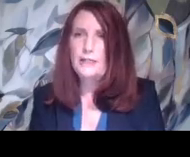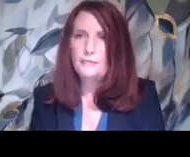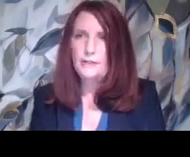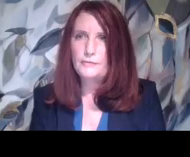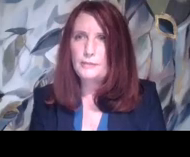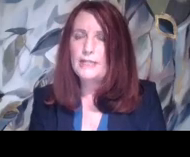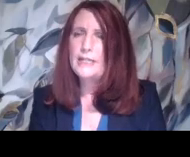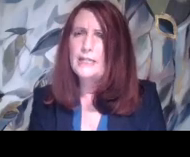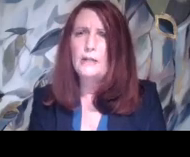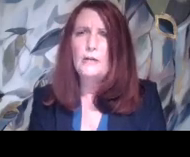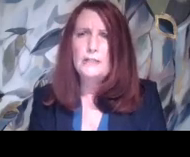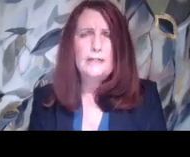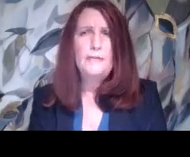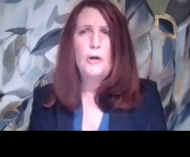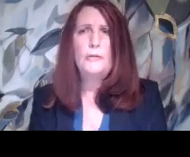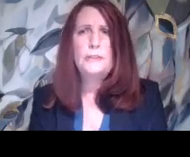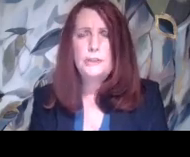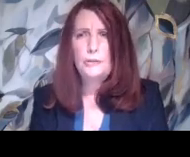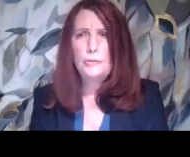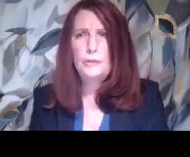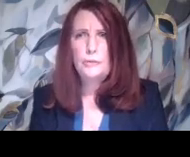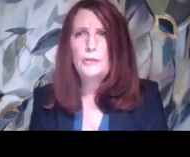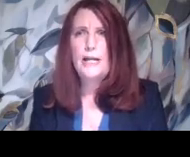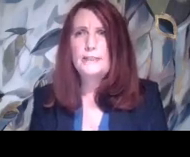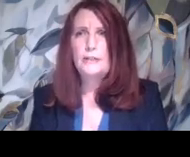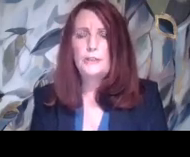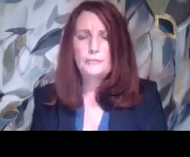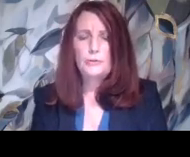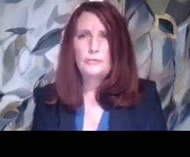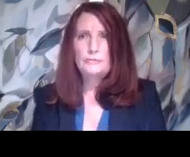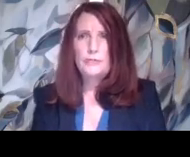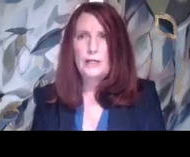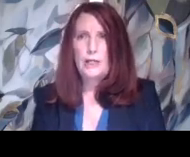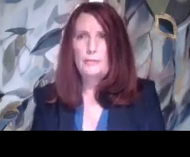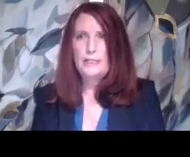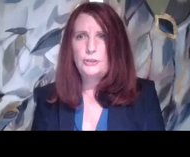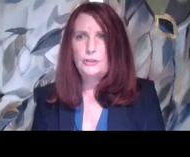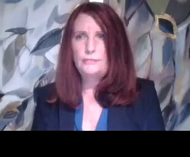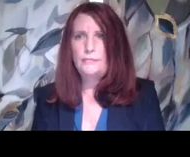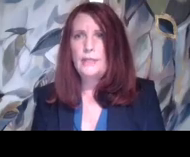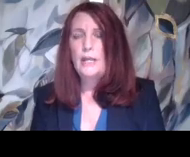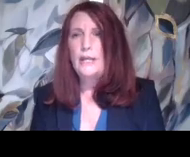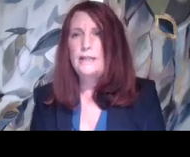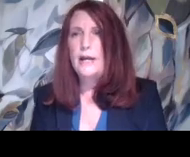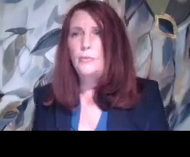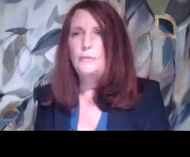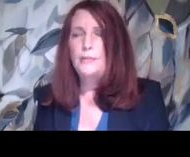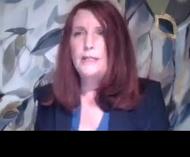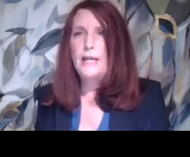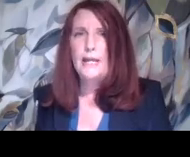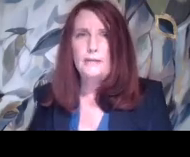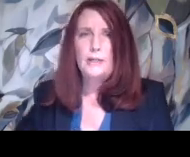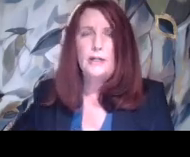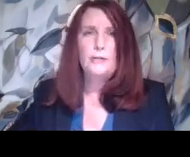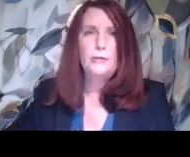them, making fun of them, making it difficult to utilize accommodation. And that would